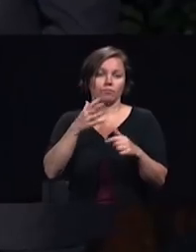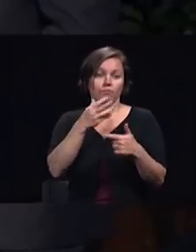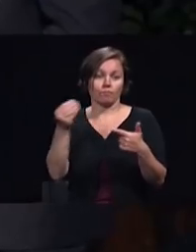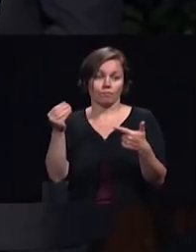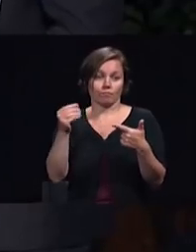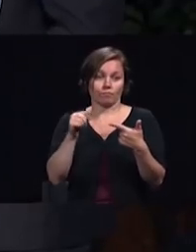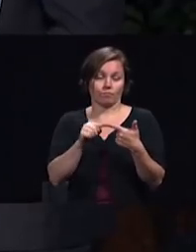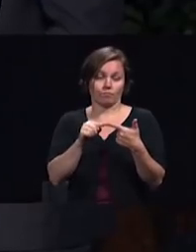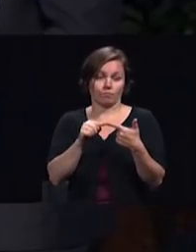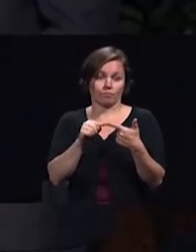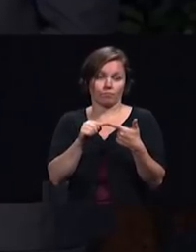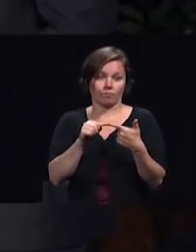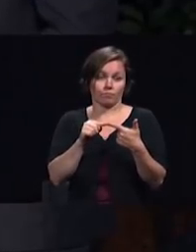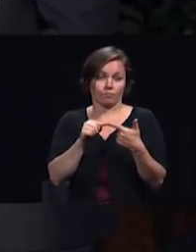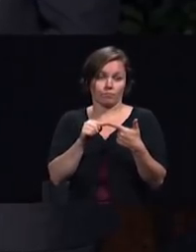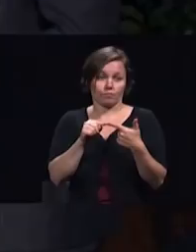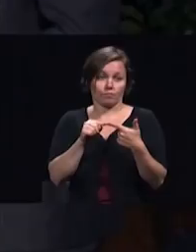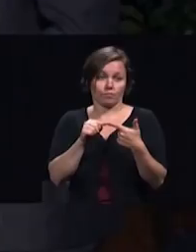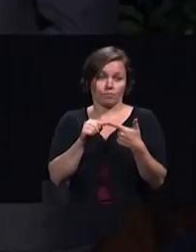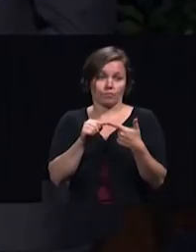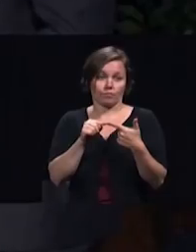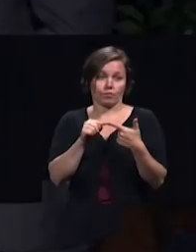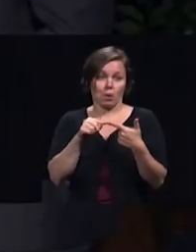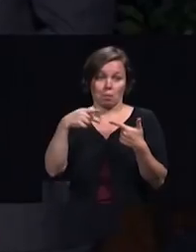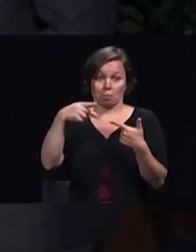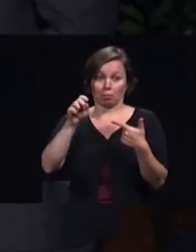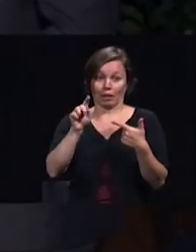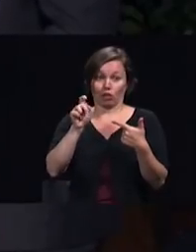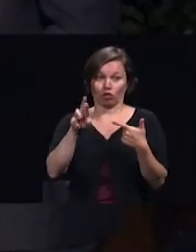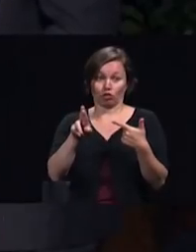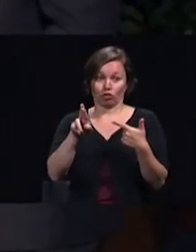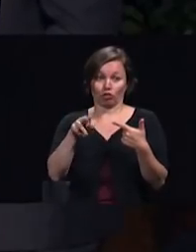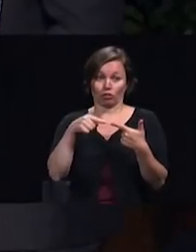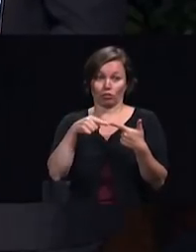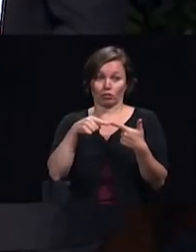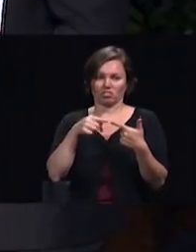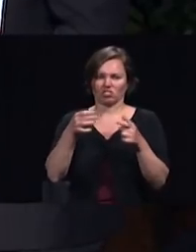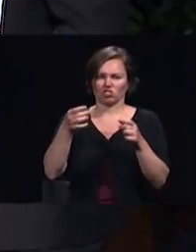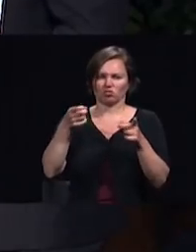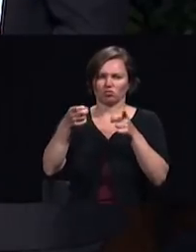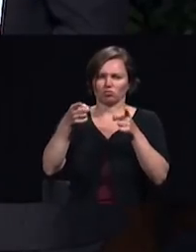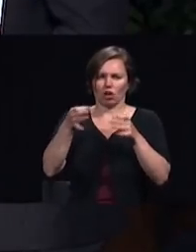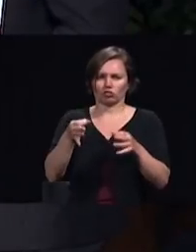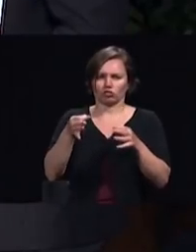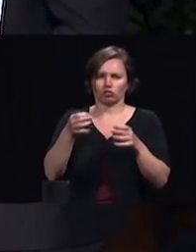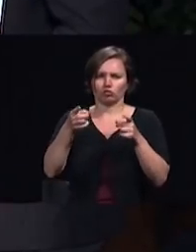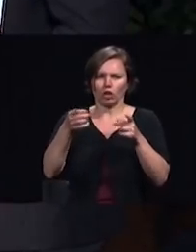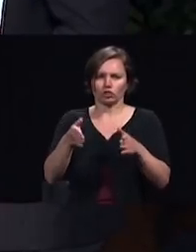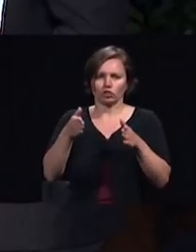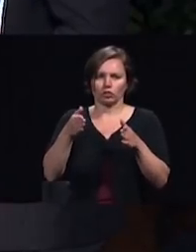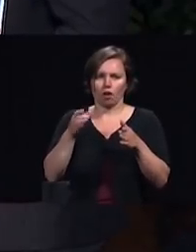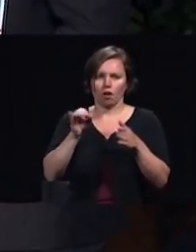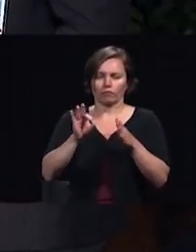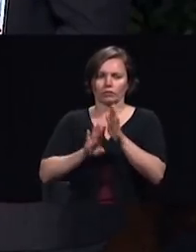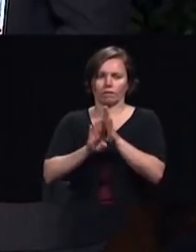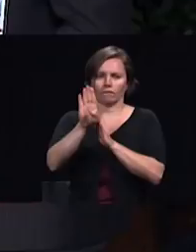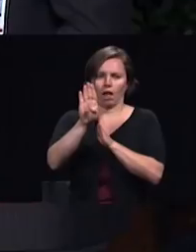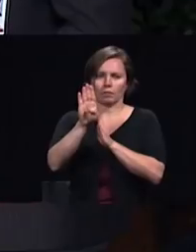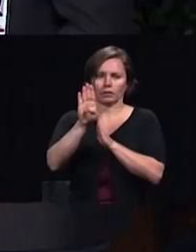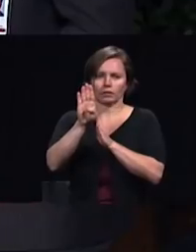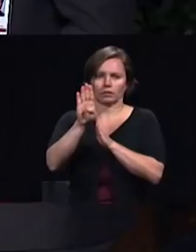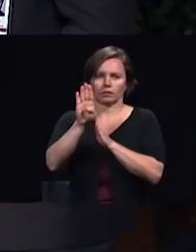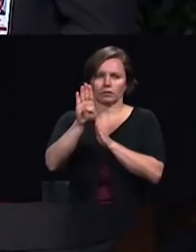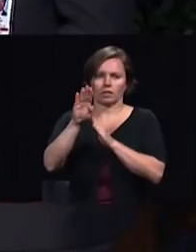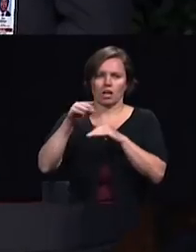union and Peter Kulik volunteer director of the general conference development and construction consulting service are going to